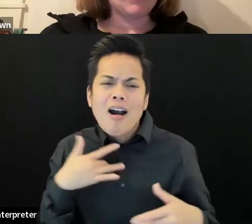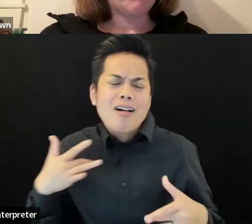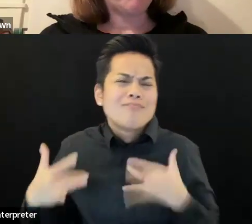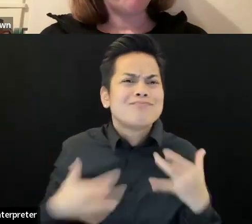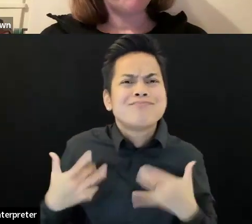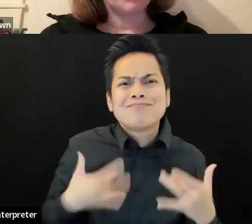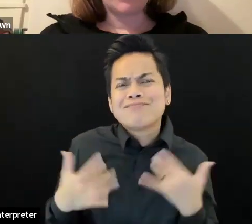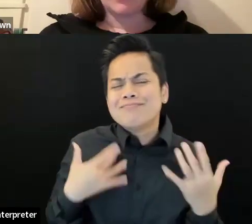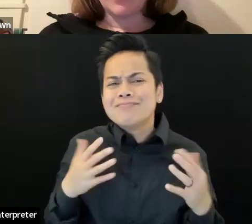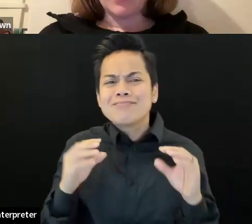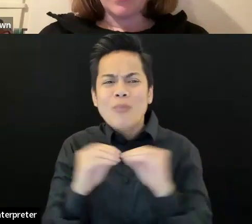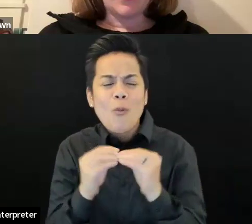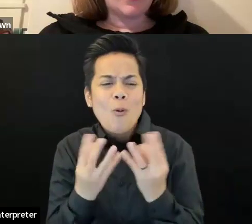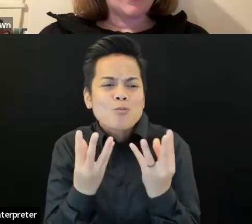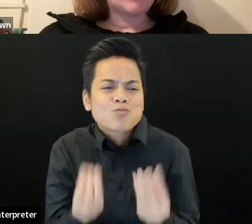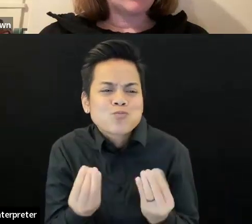wheelchairs.